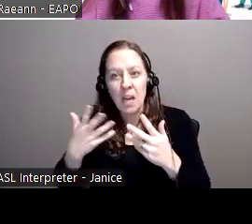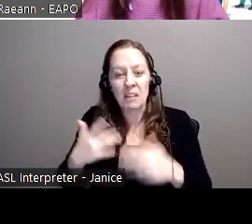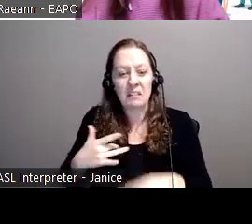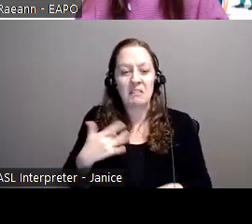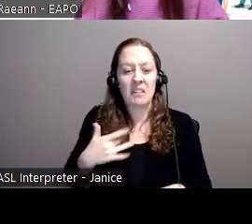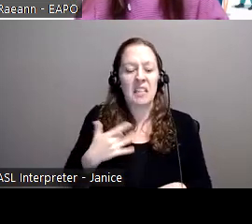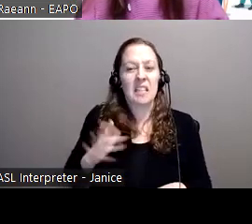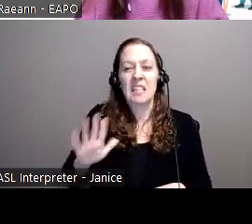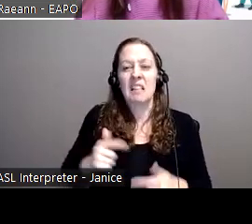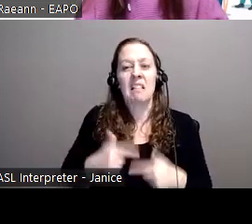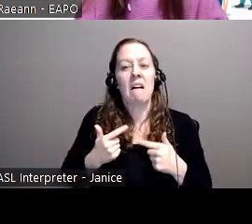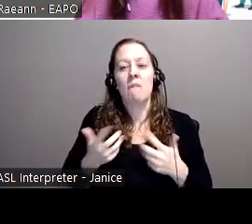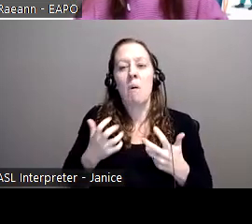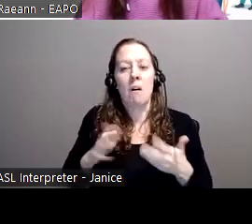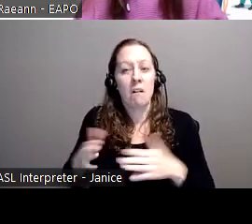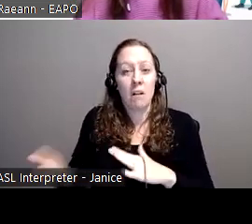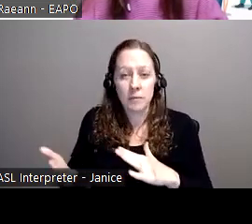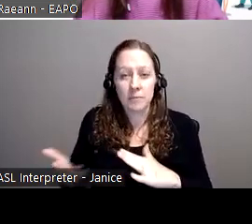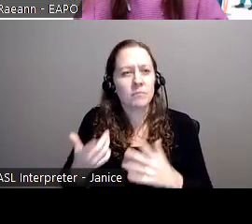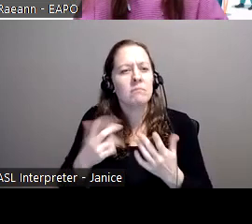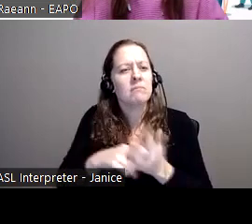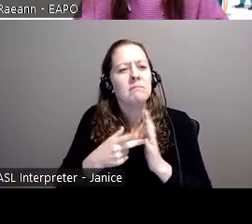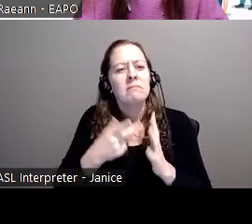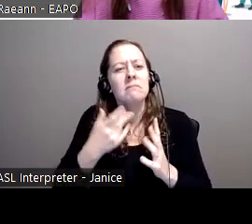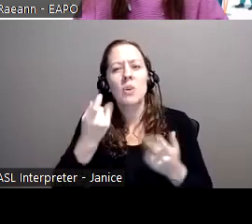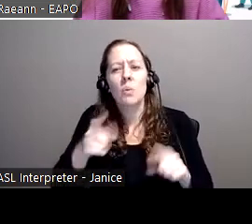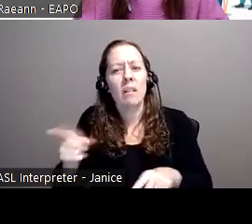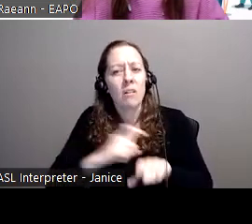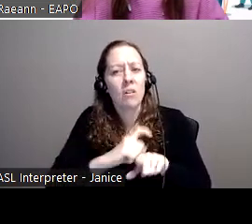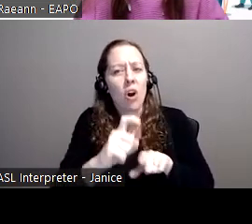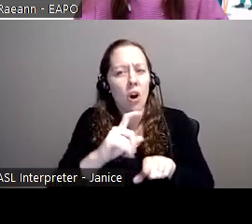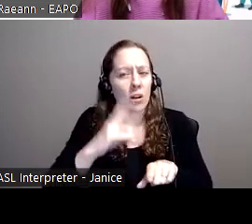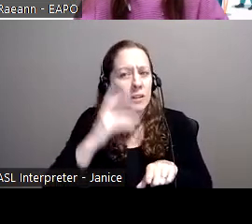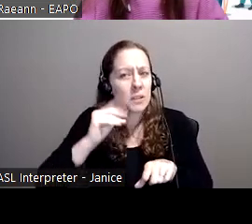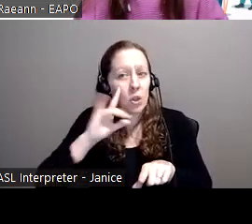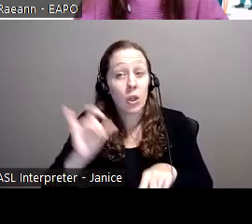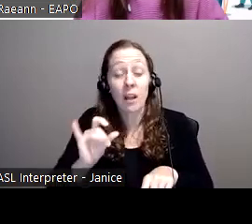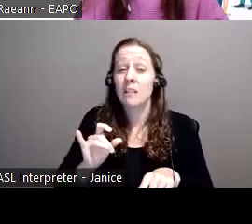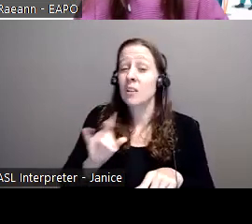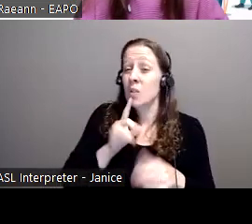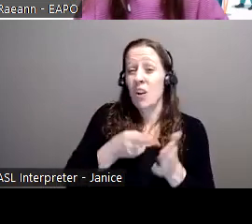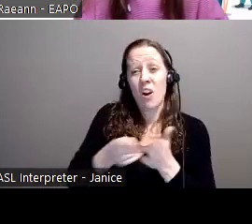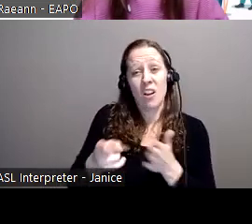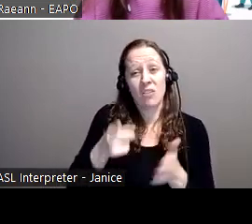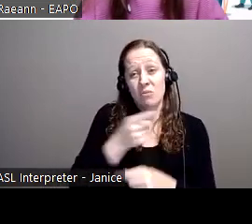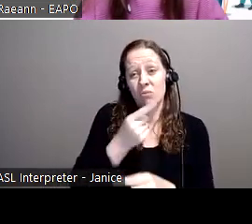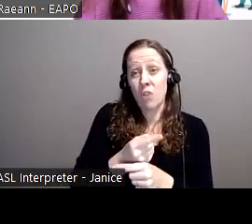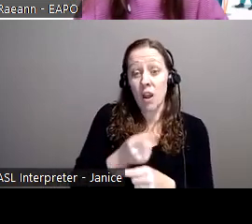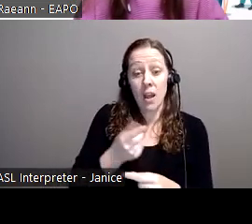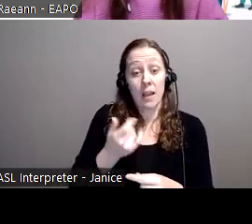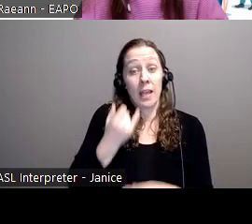when they call? Yeah. So that's a great question. And honestly, fraud, being a victim of fraud can affect everybody differently.